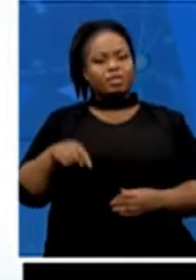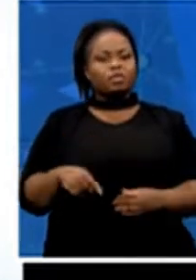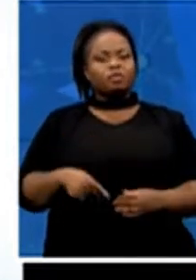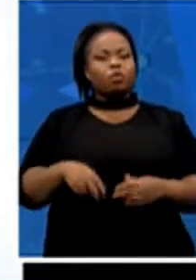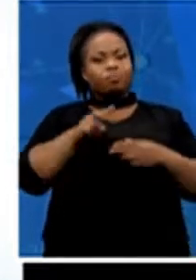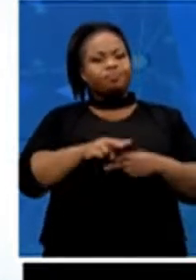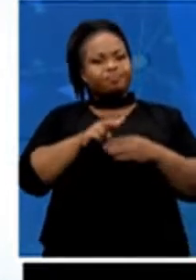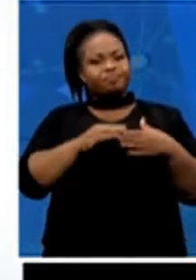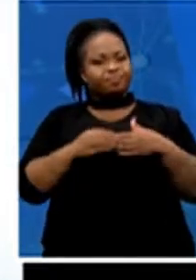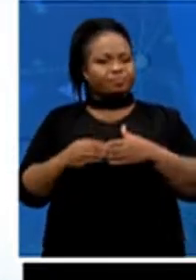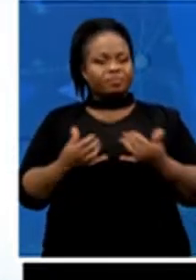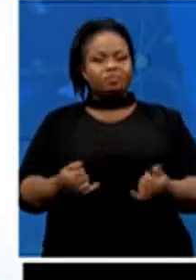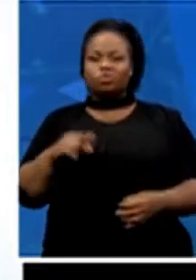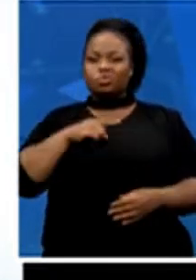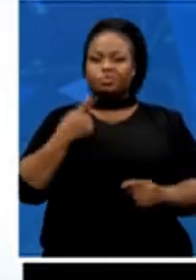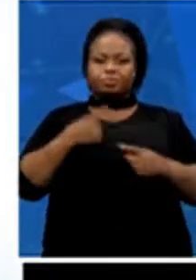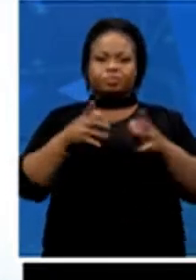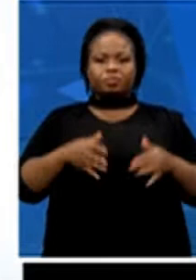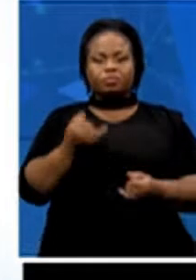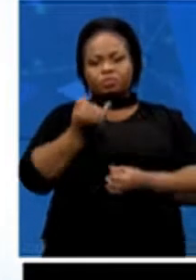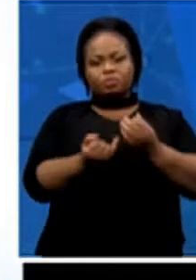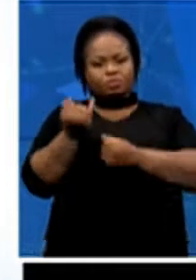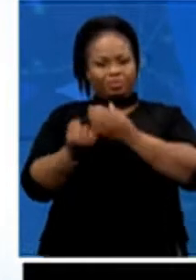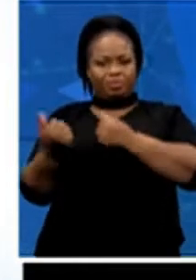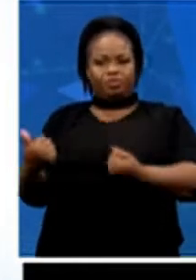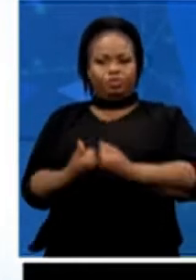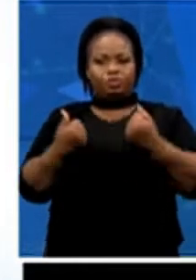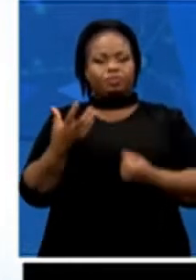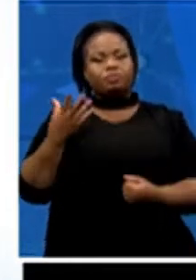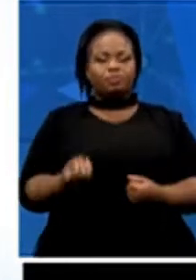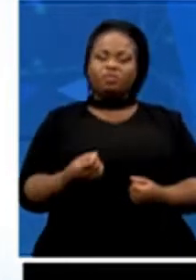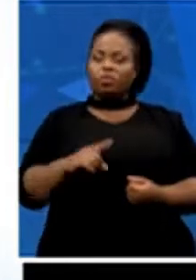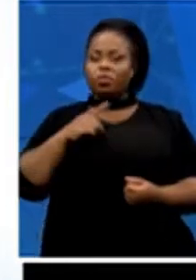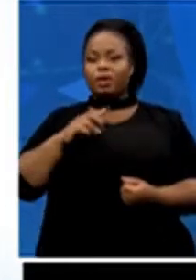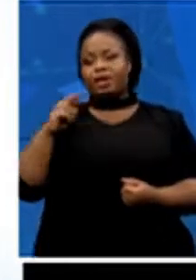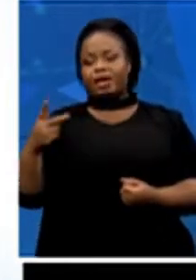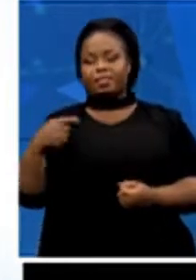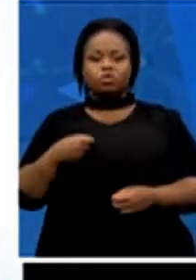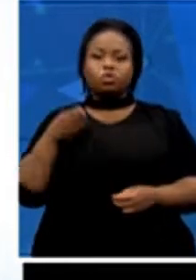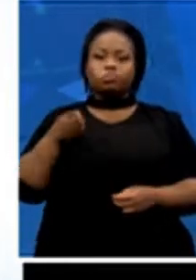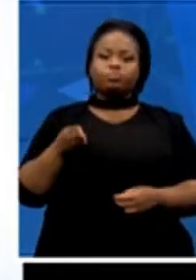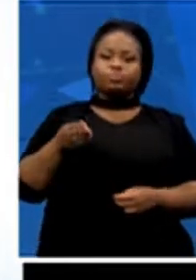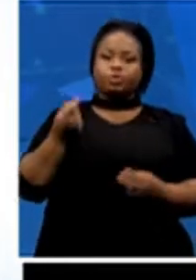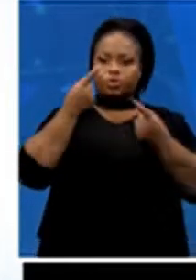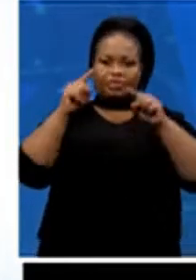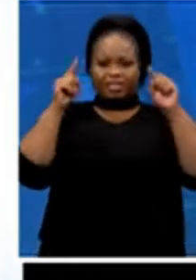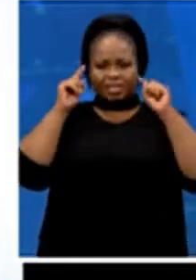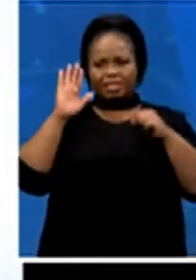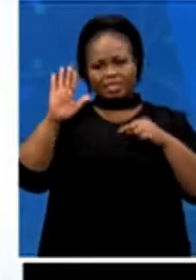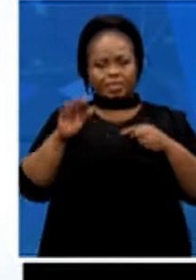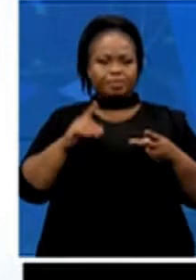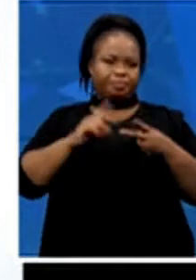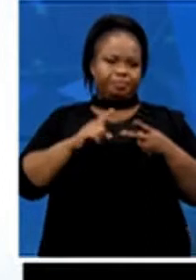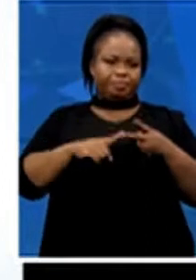individual challenges. Some of them, when they went to the bursaries, they were, some of them went to, on these bursaries to boarding schools.